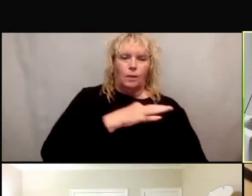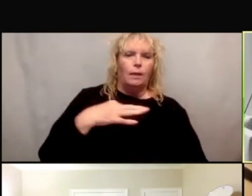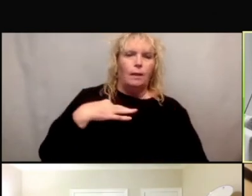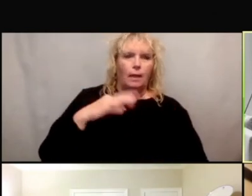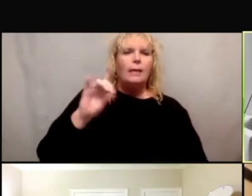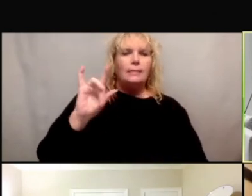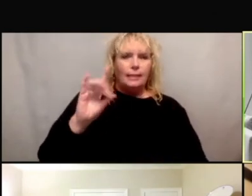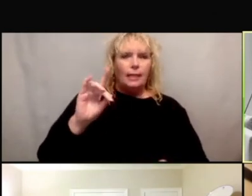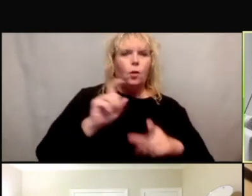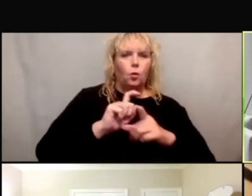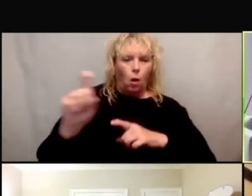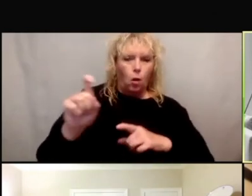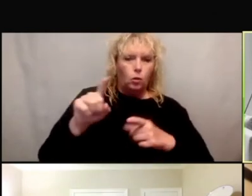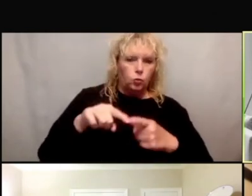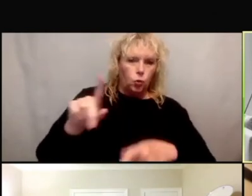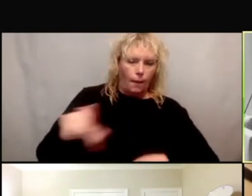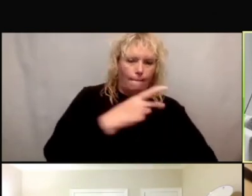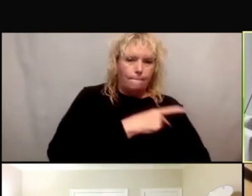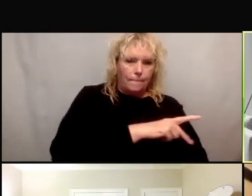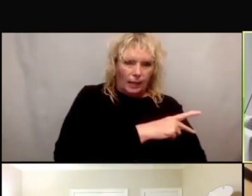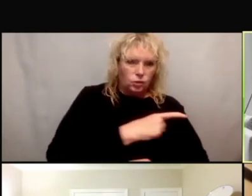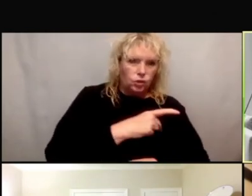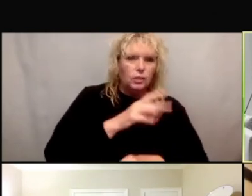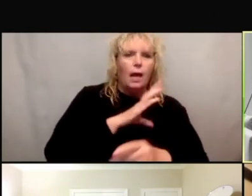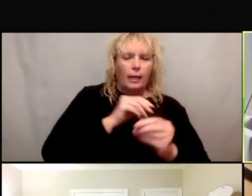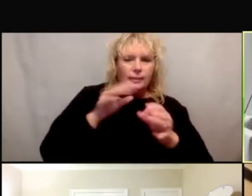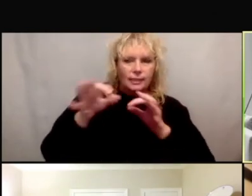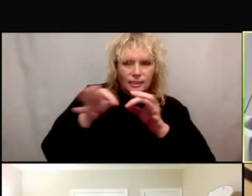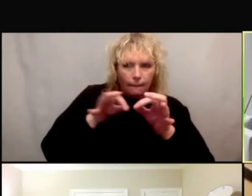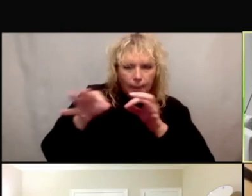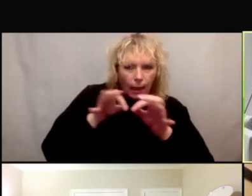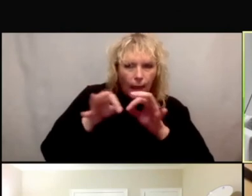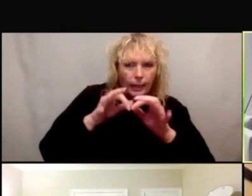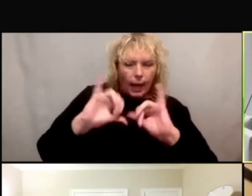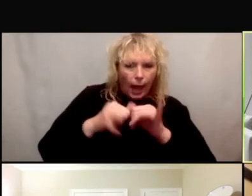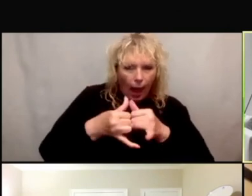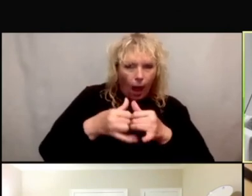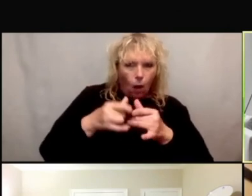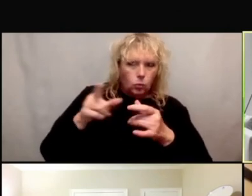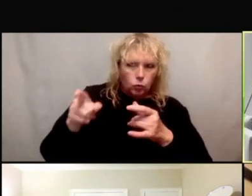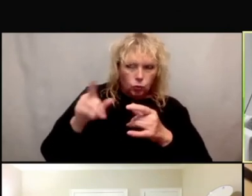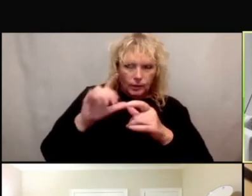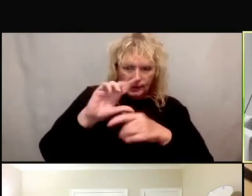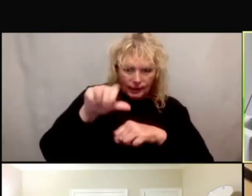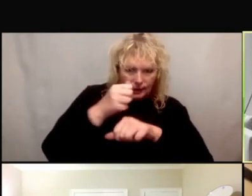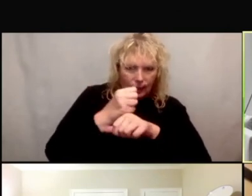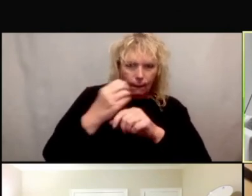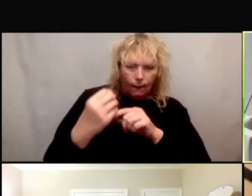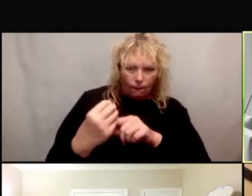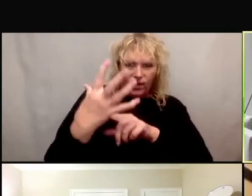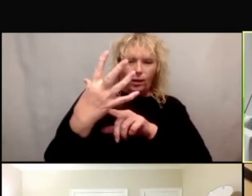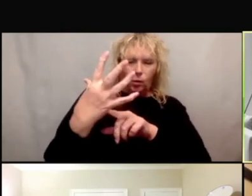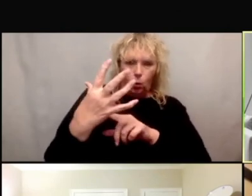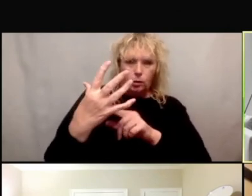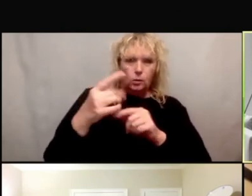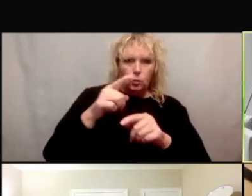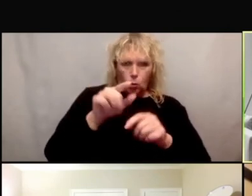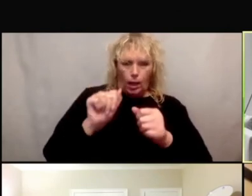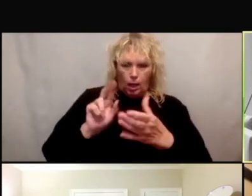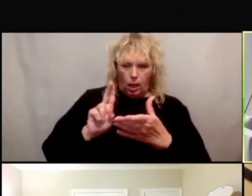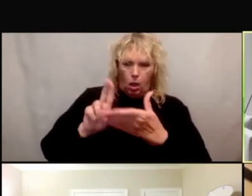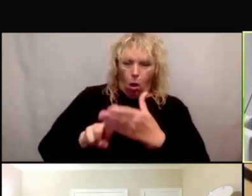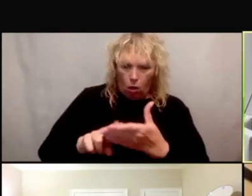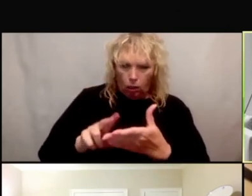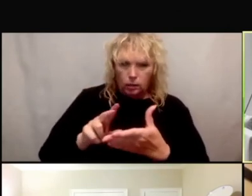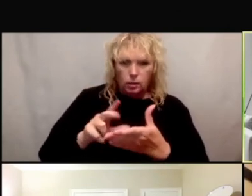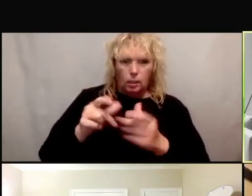on the phone the patients and walked them through this video application that they needed to log into. And this way